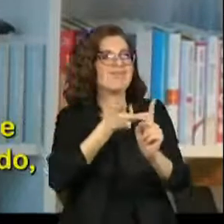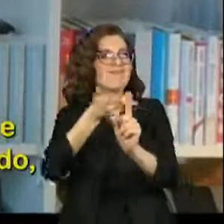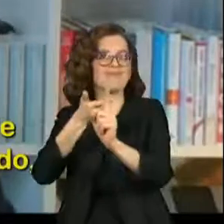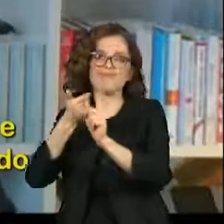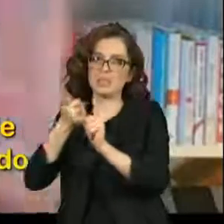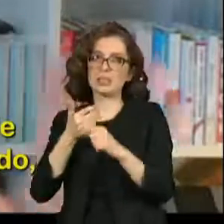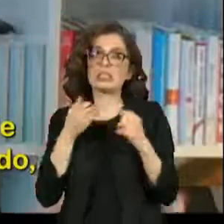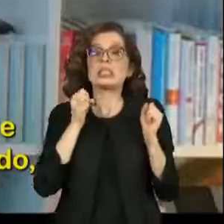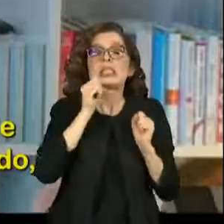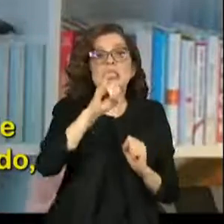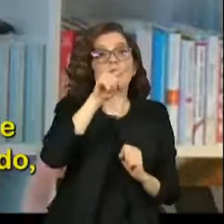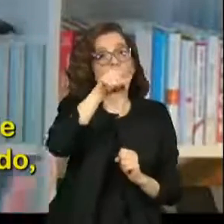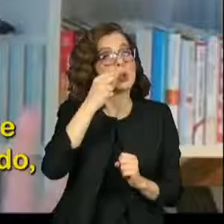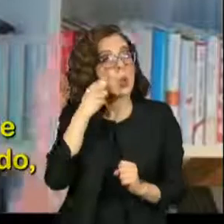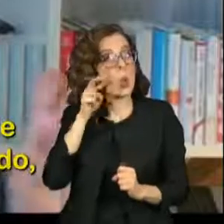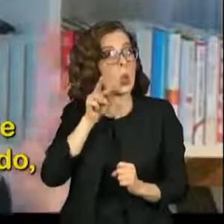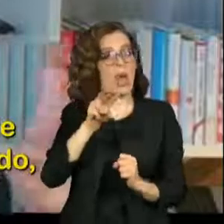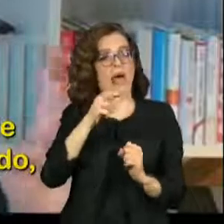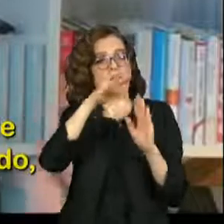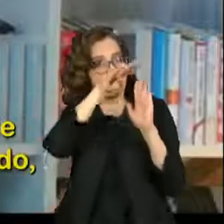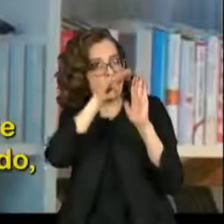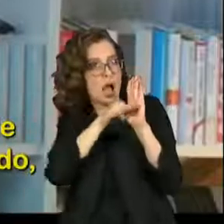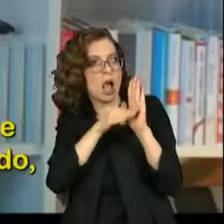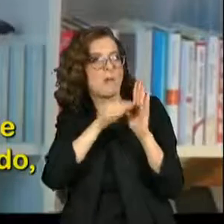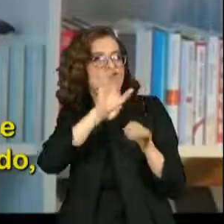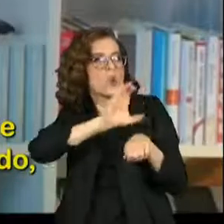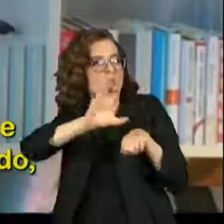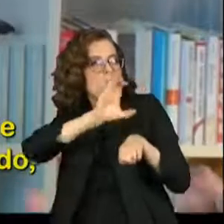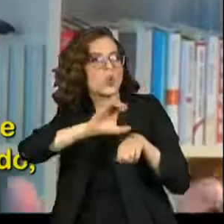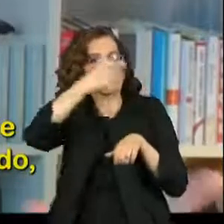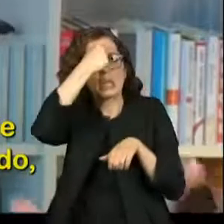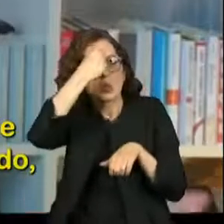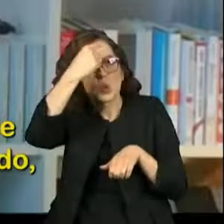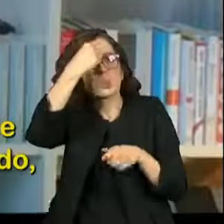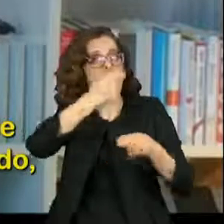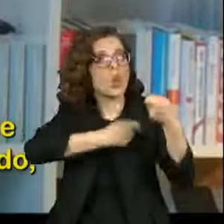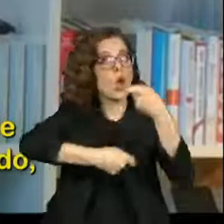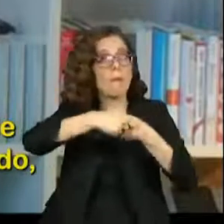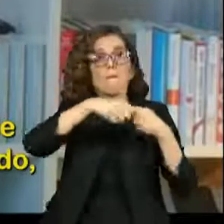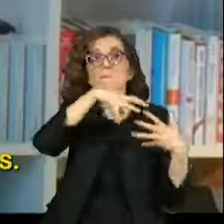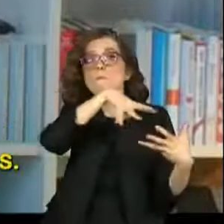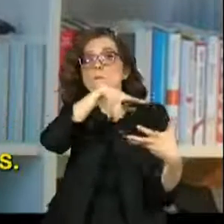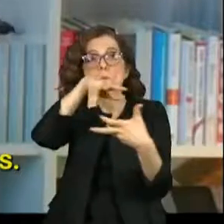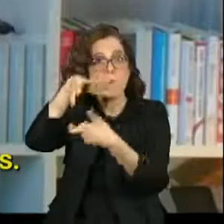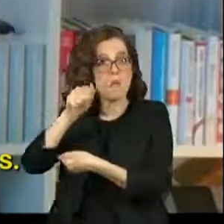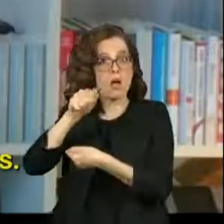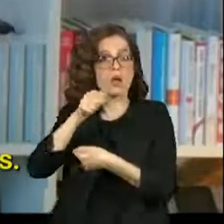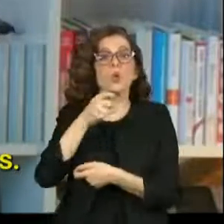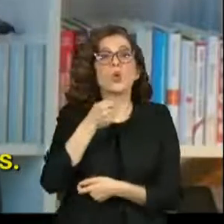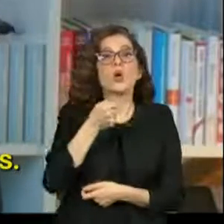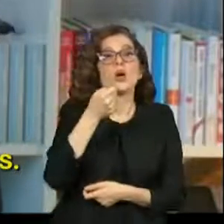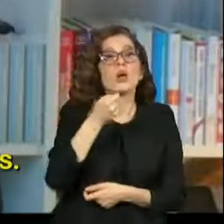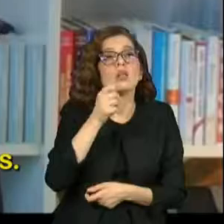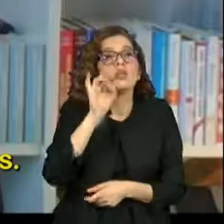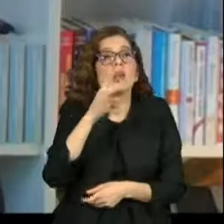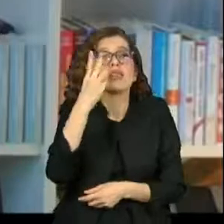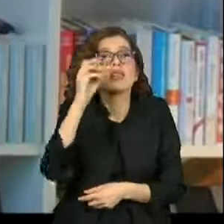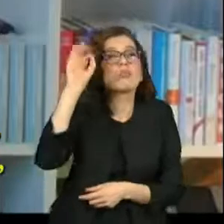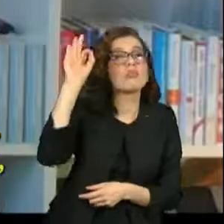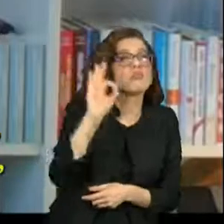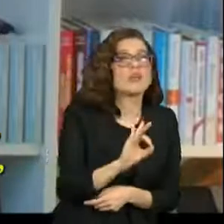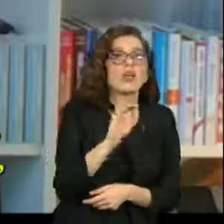If you look across the world at kind of PhD programs in economics and graduate programs in economics, it's only 30% female.